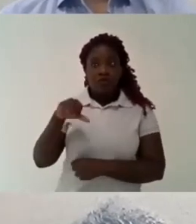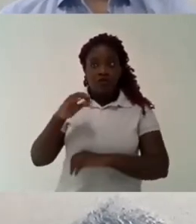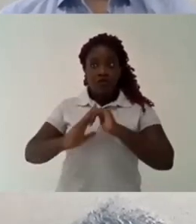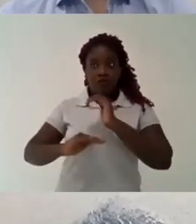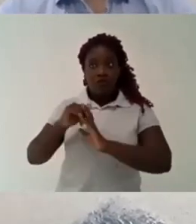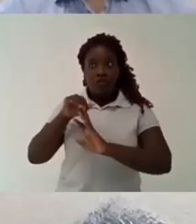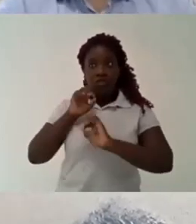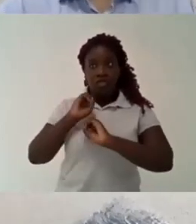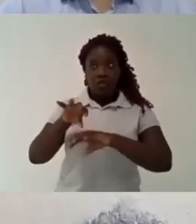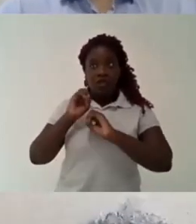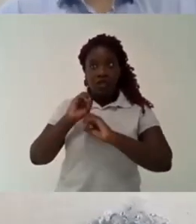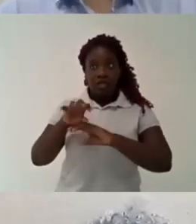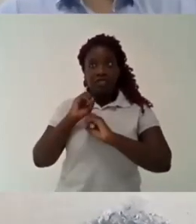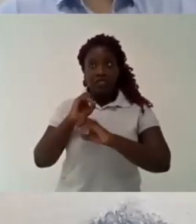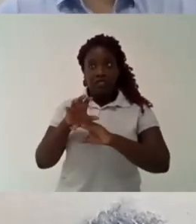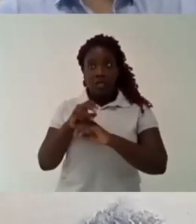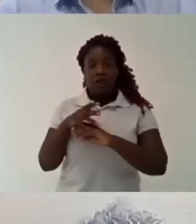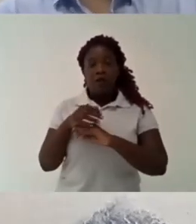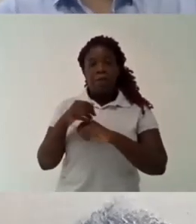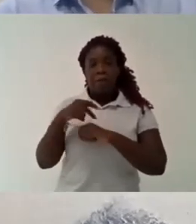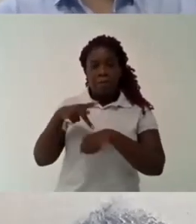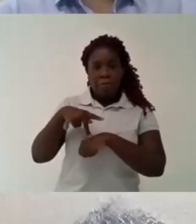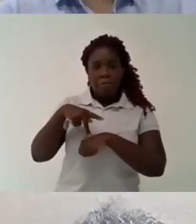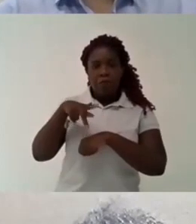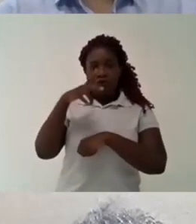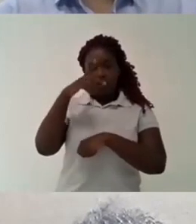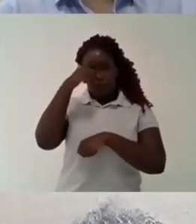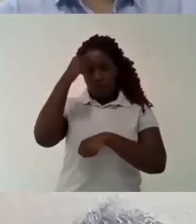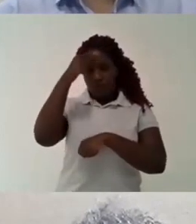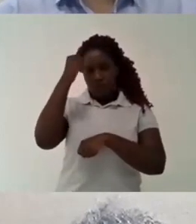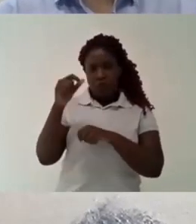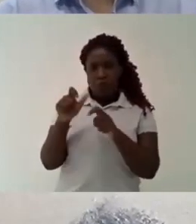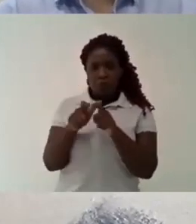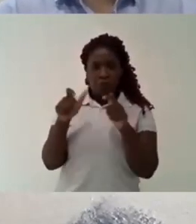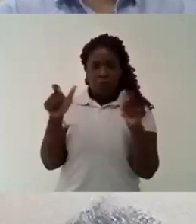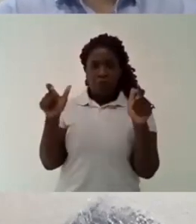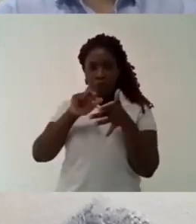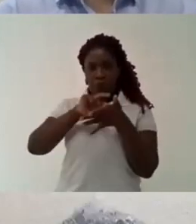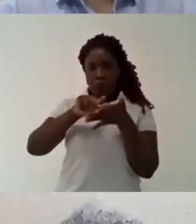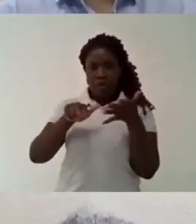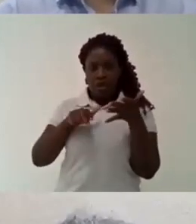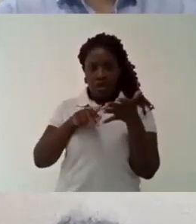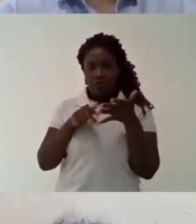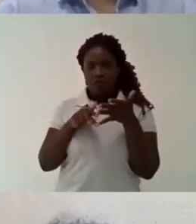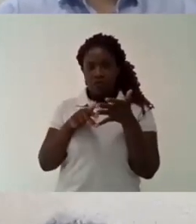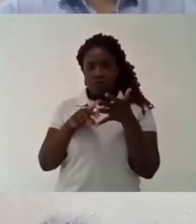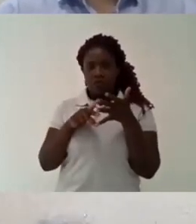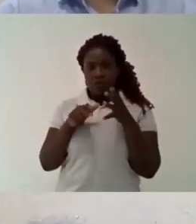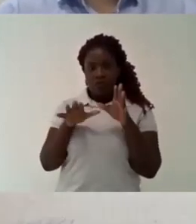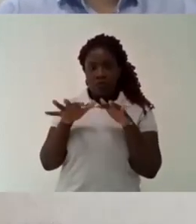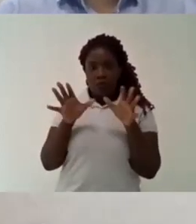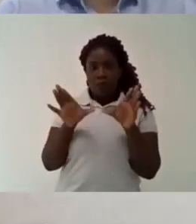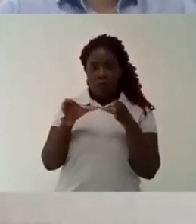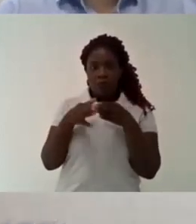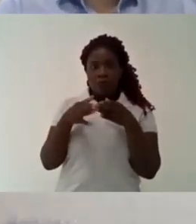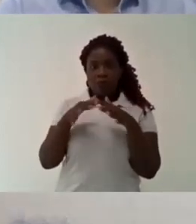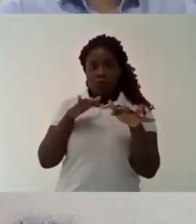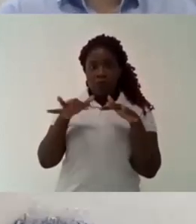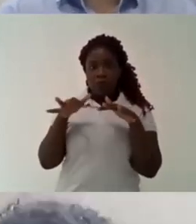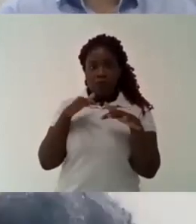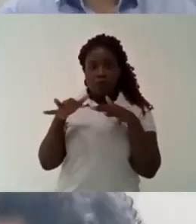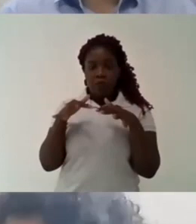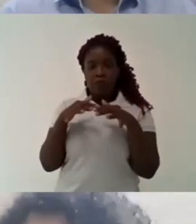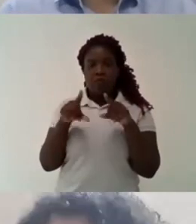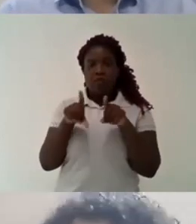and 2019 we we had a mobilization in this area